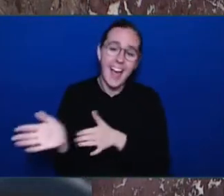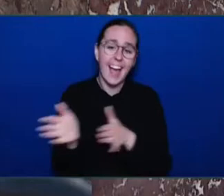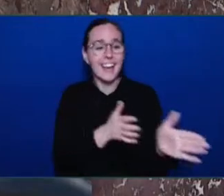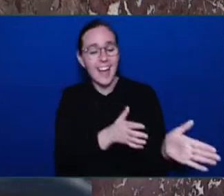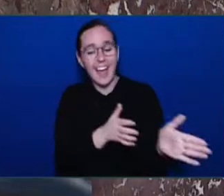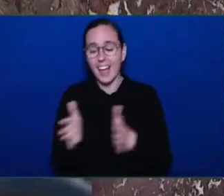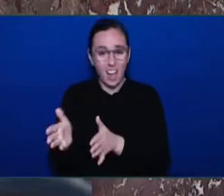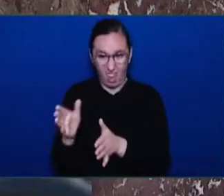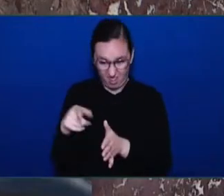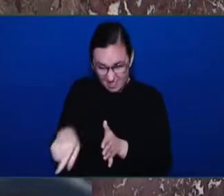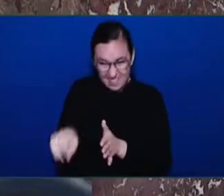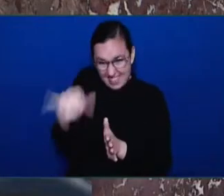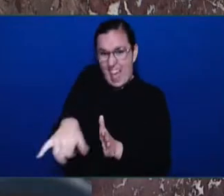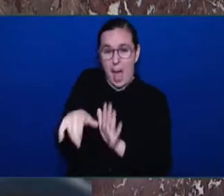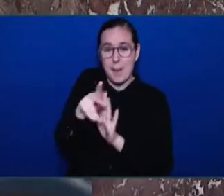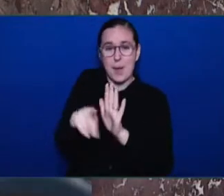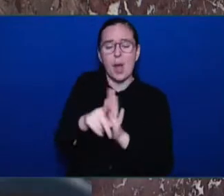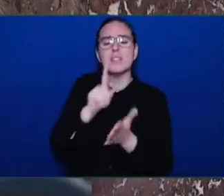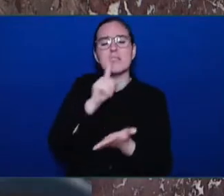-offend?